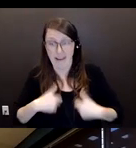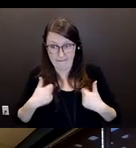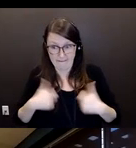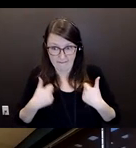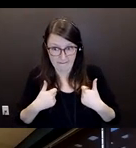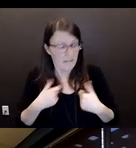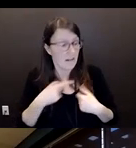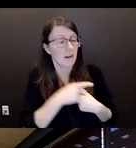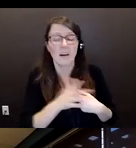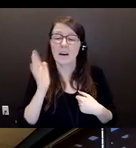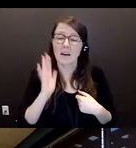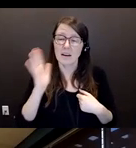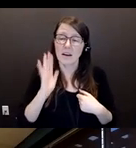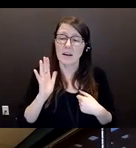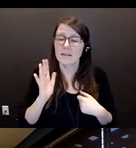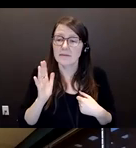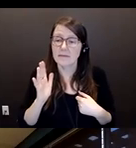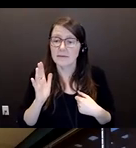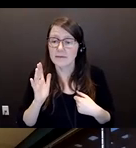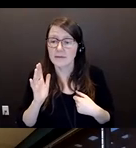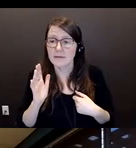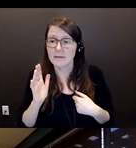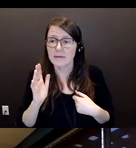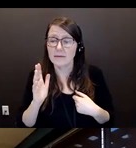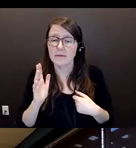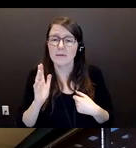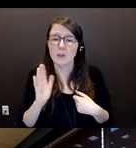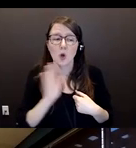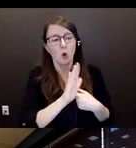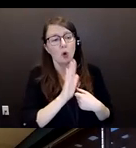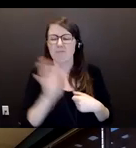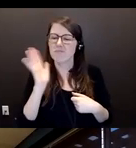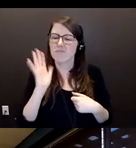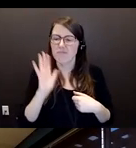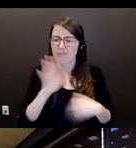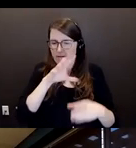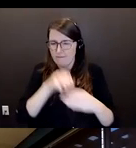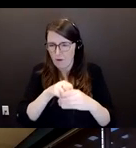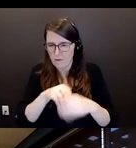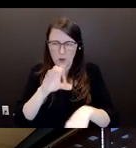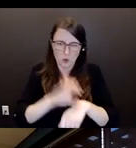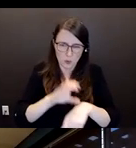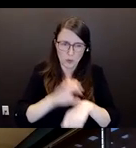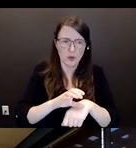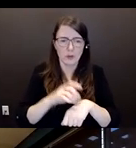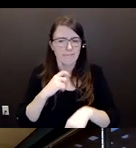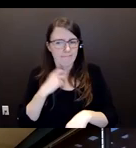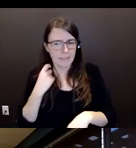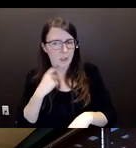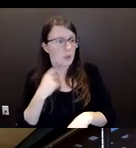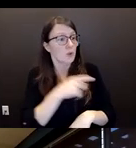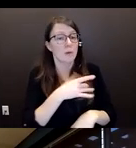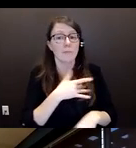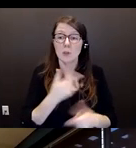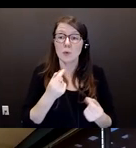minister, had always been to, to, um, try to help people through their concerns